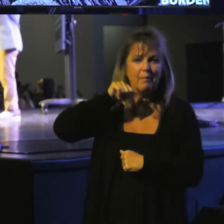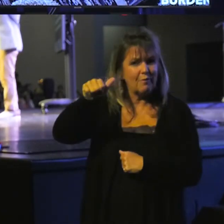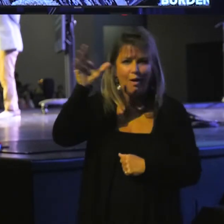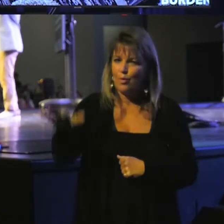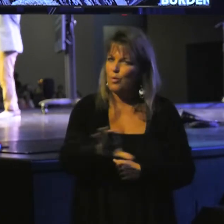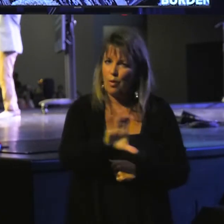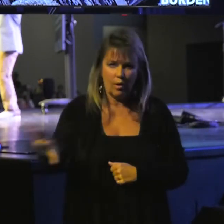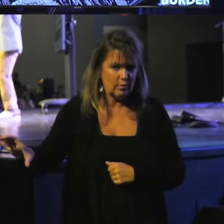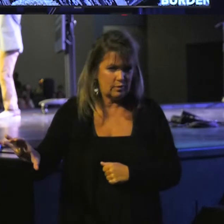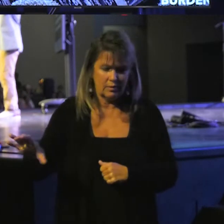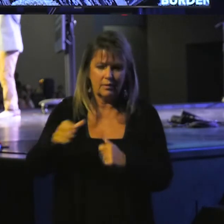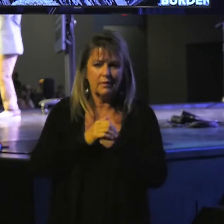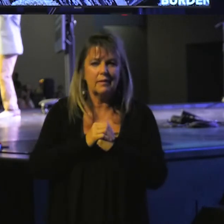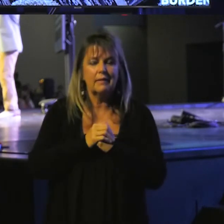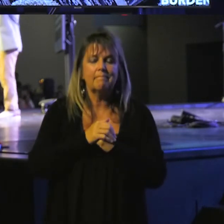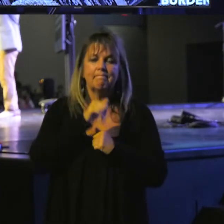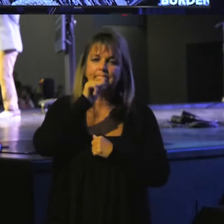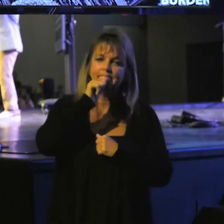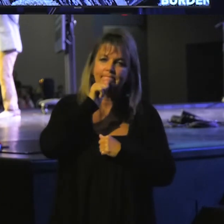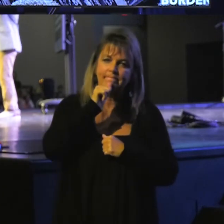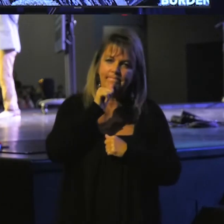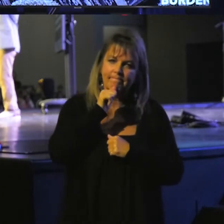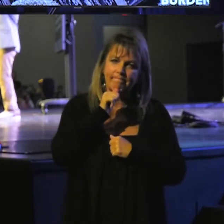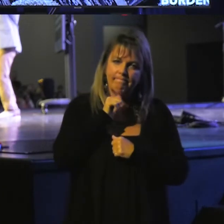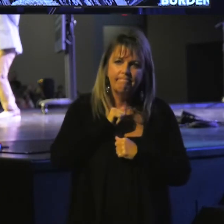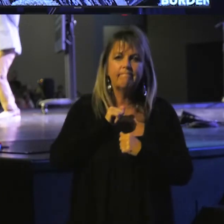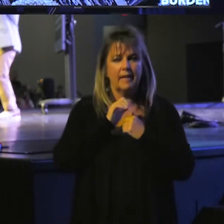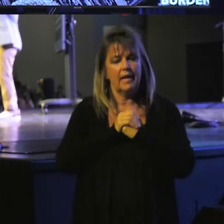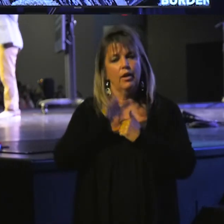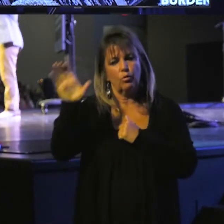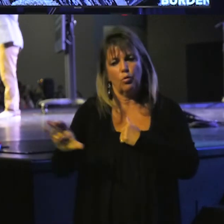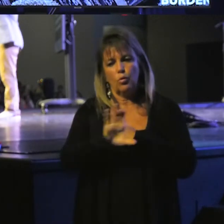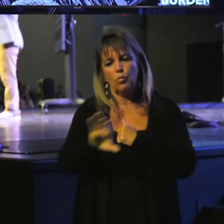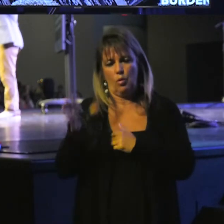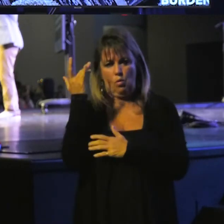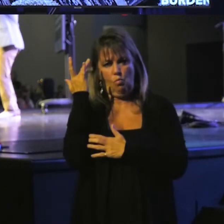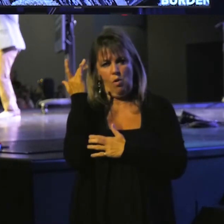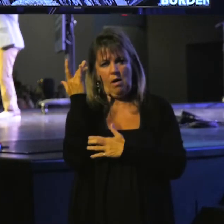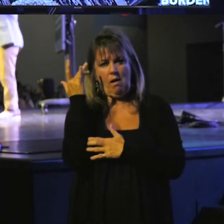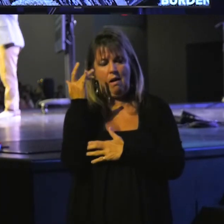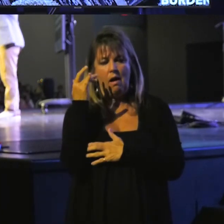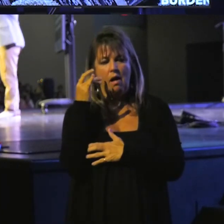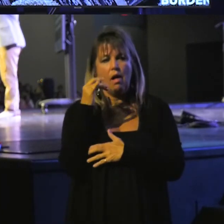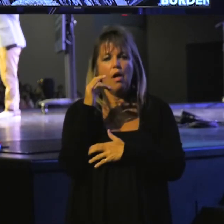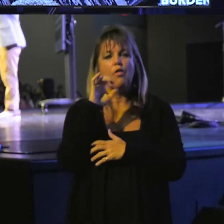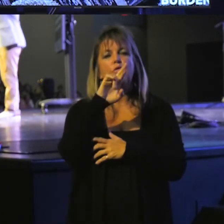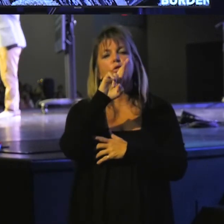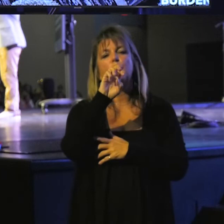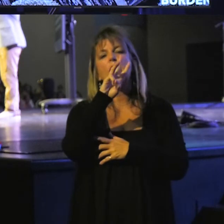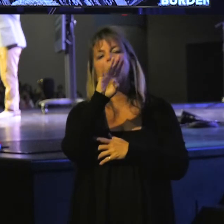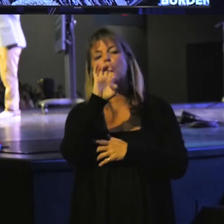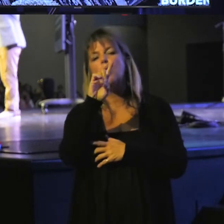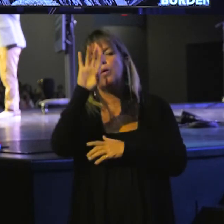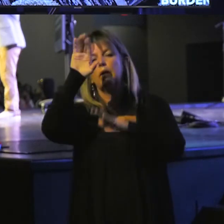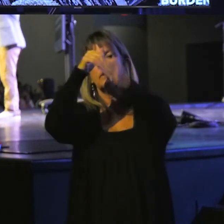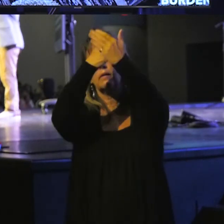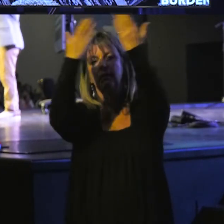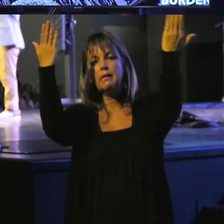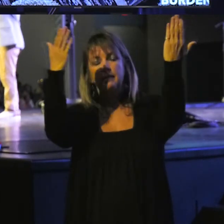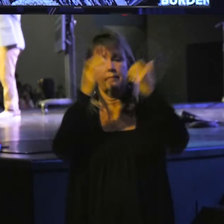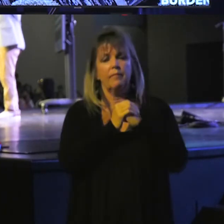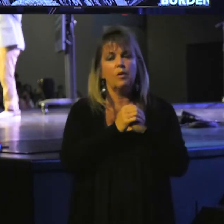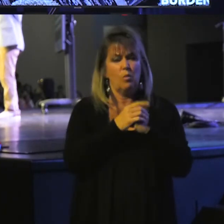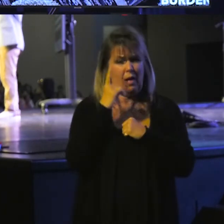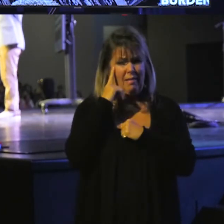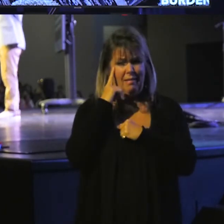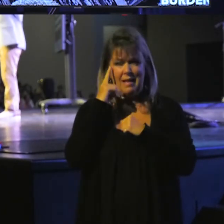cross. He endured the cross for the reward on the other side. When I